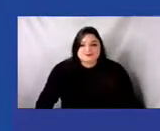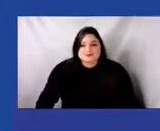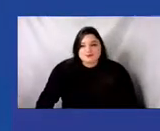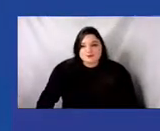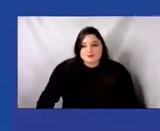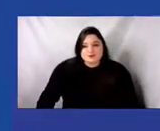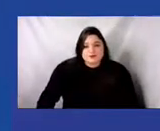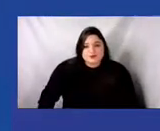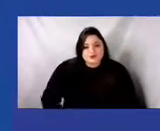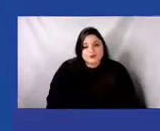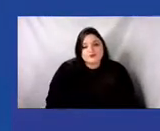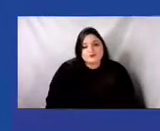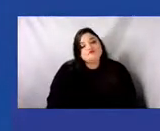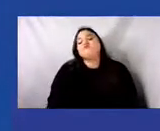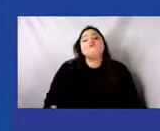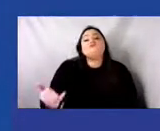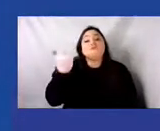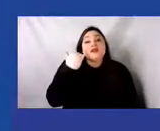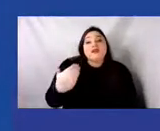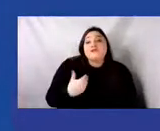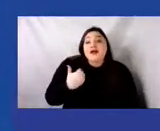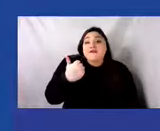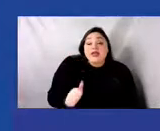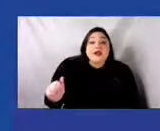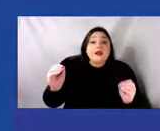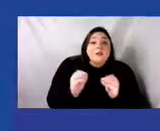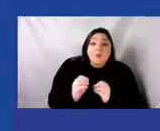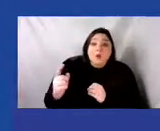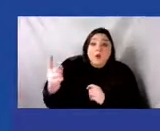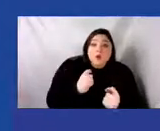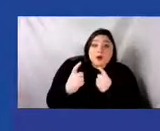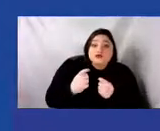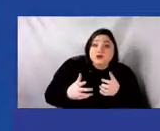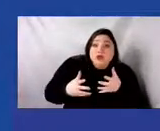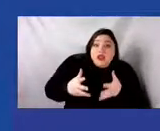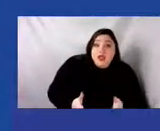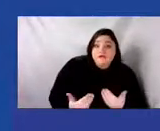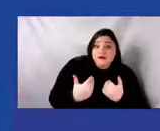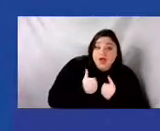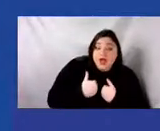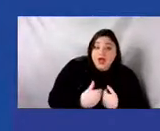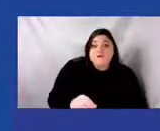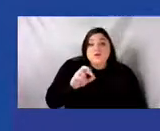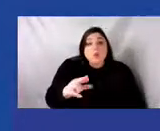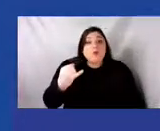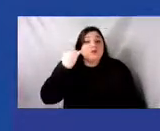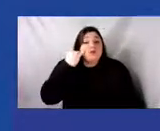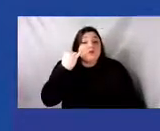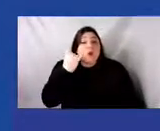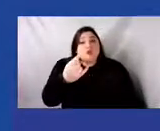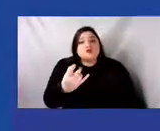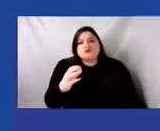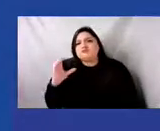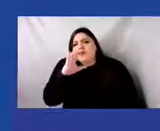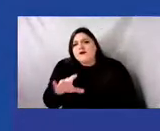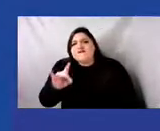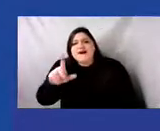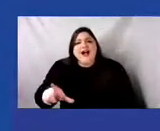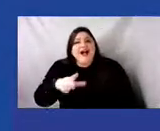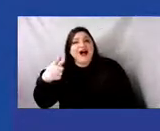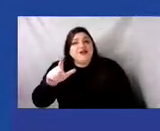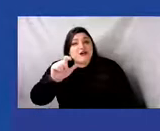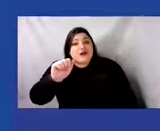And if you have any further questions or you would like to look for other Lenape people to